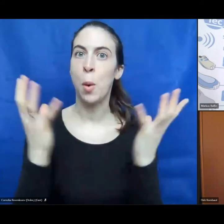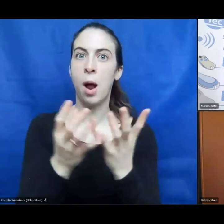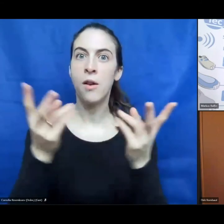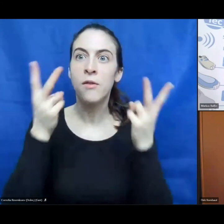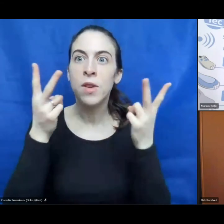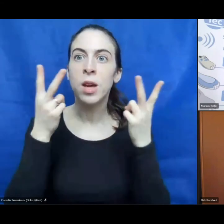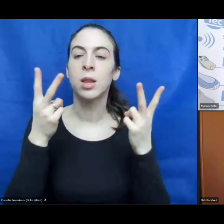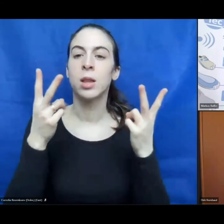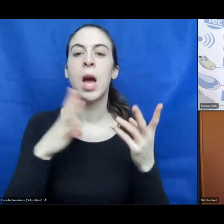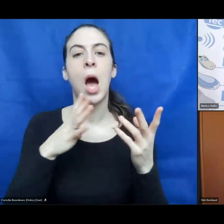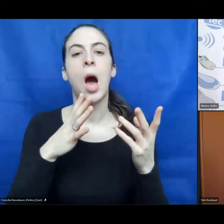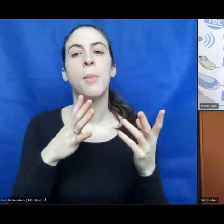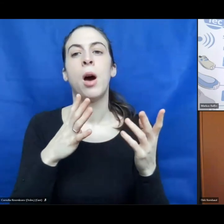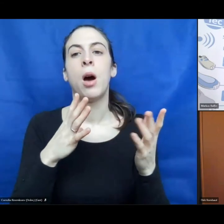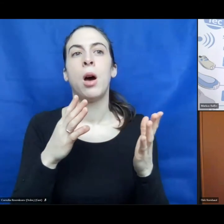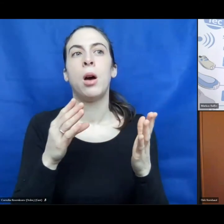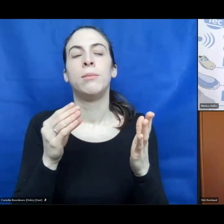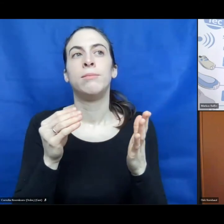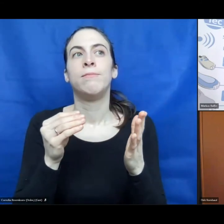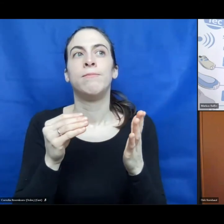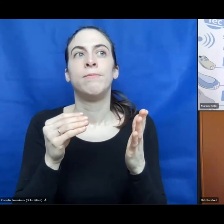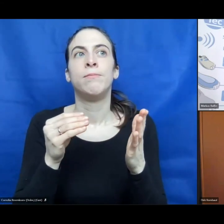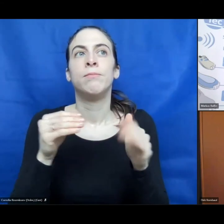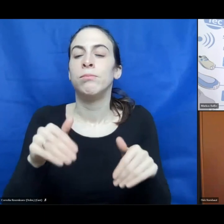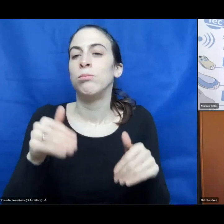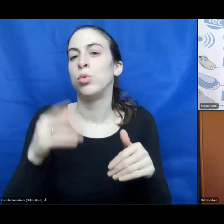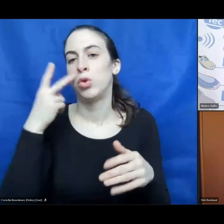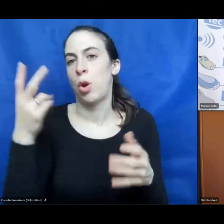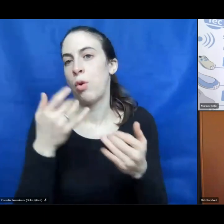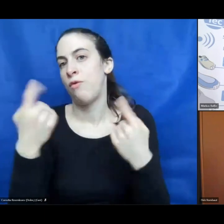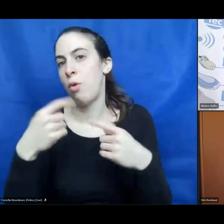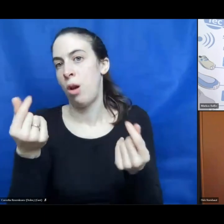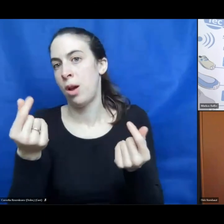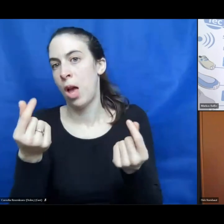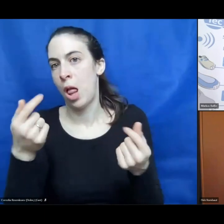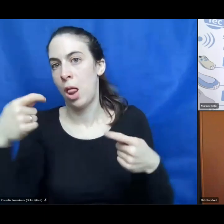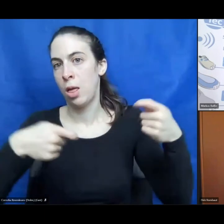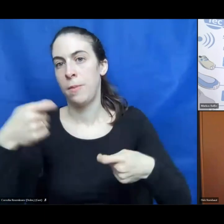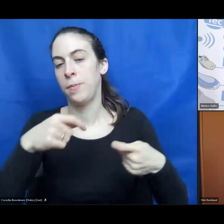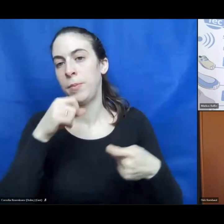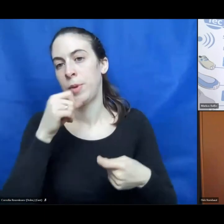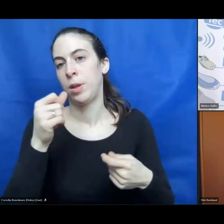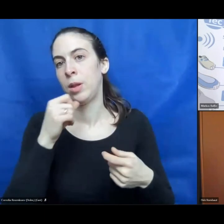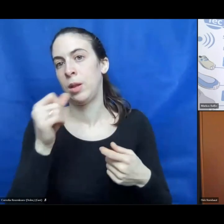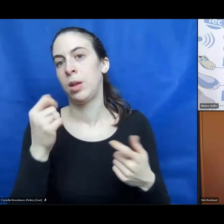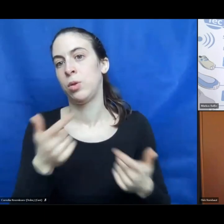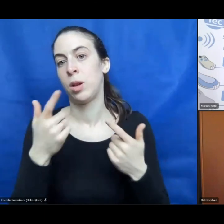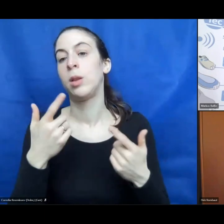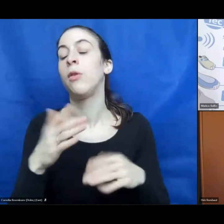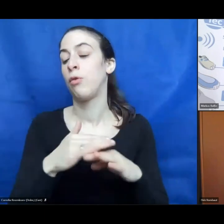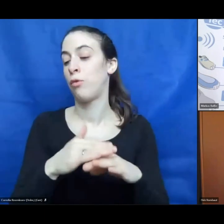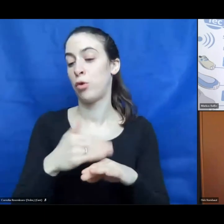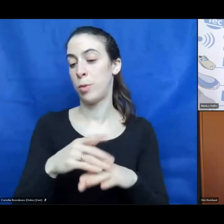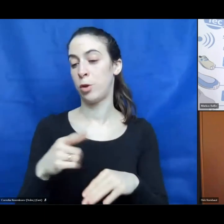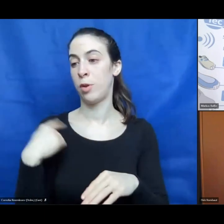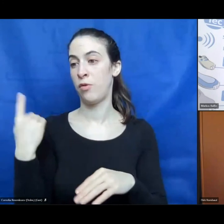to focus on a global organization. But, yeah, we experienced, for example, we had the